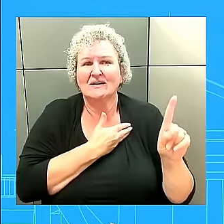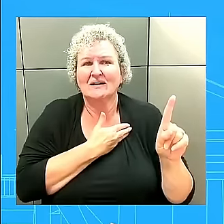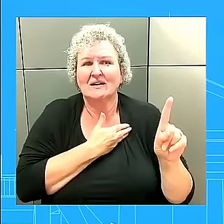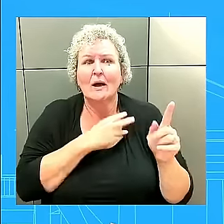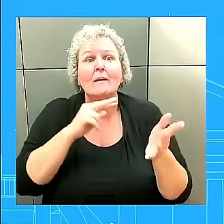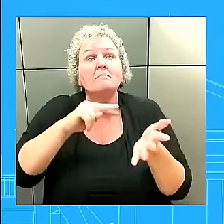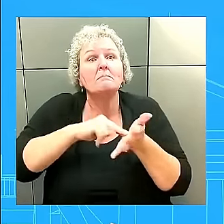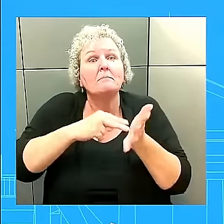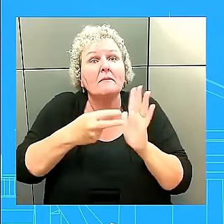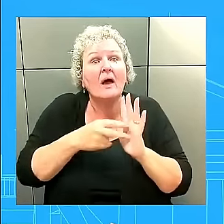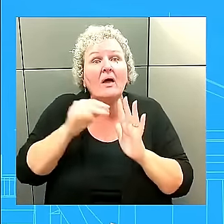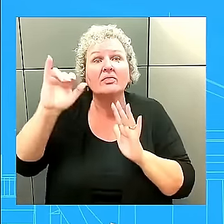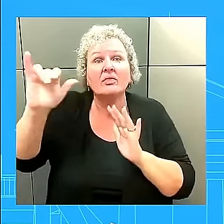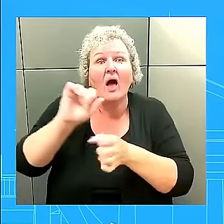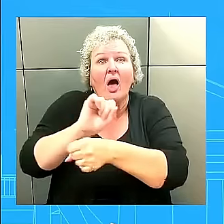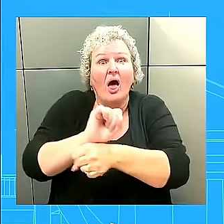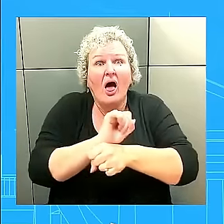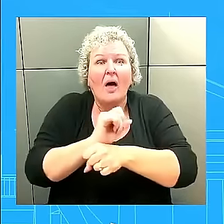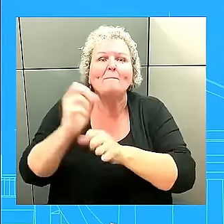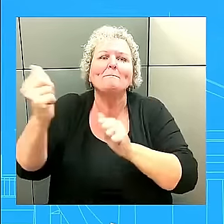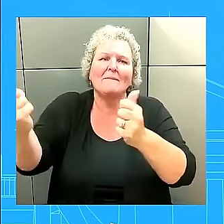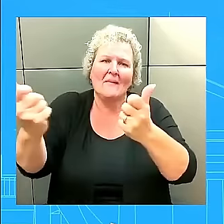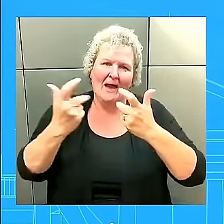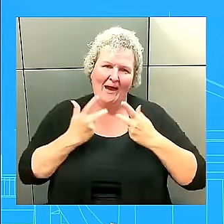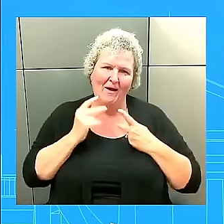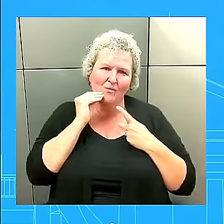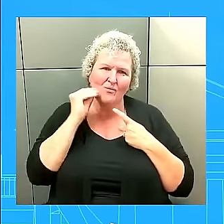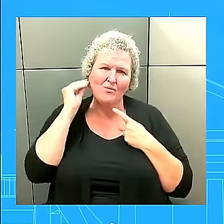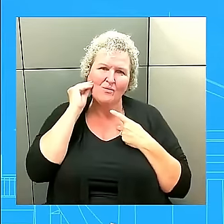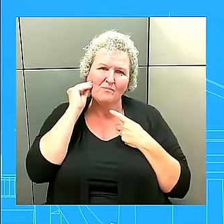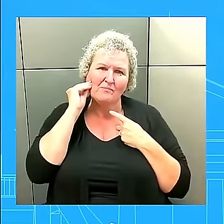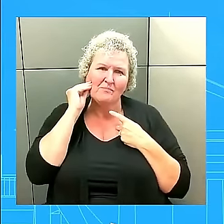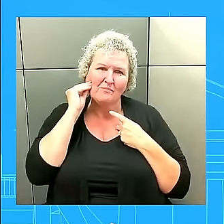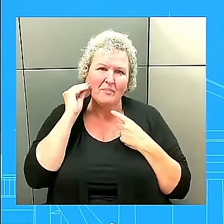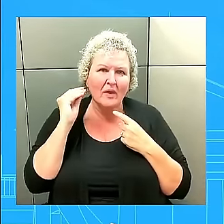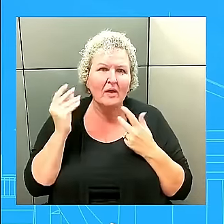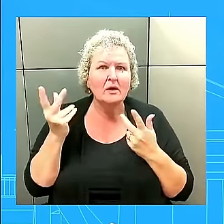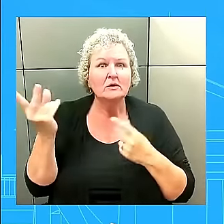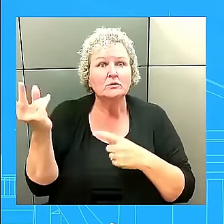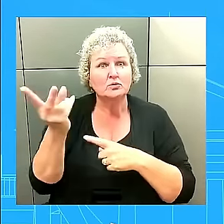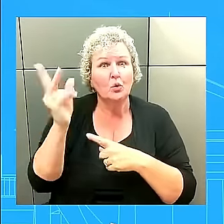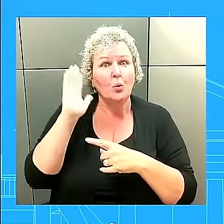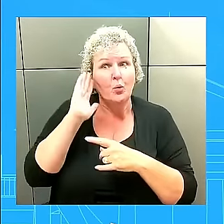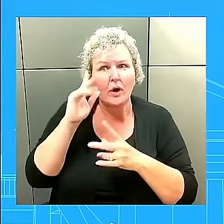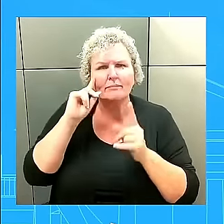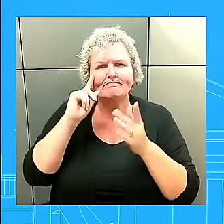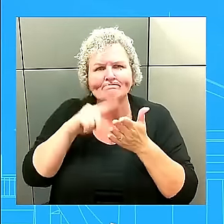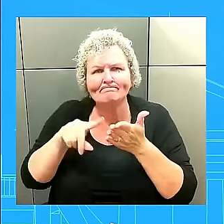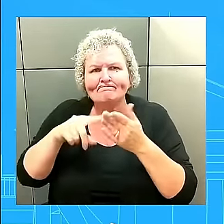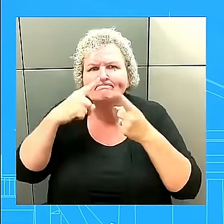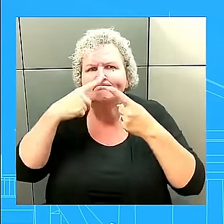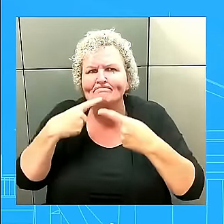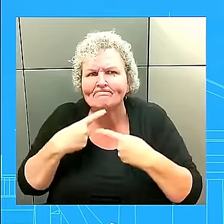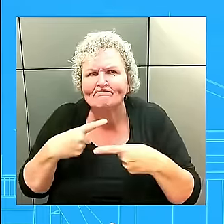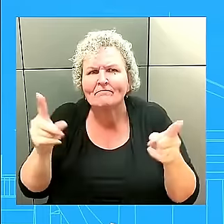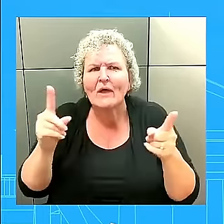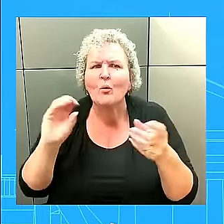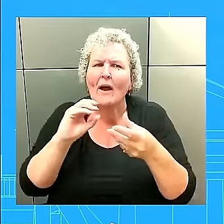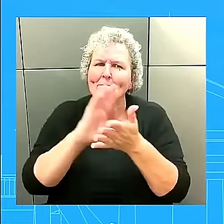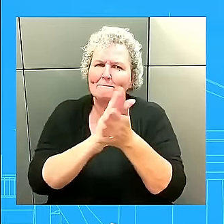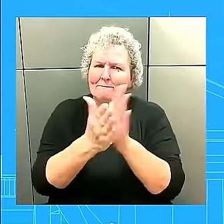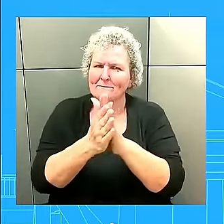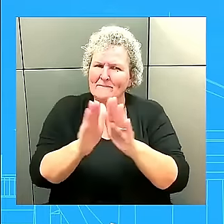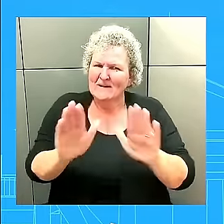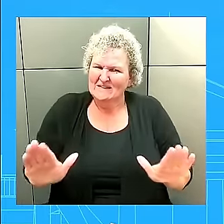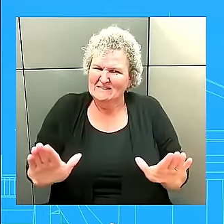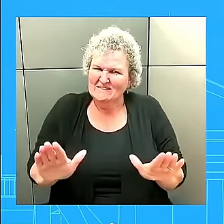certainly a ceasefire between Israel and Hezbollah. And as for the implication that the deaths of the two leaders